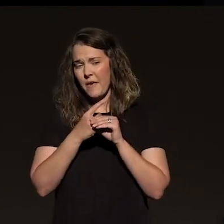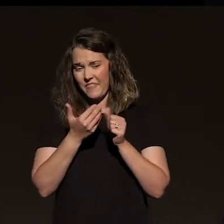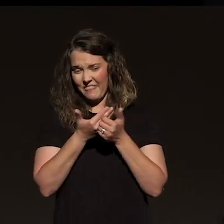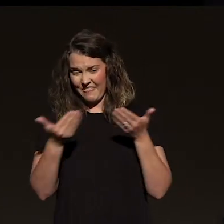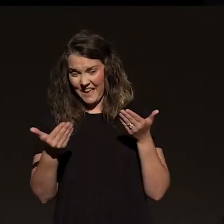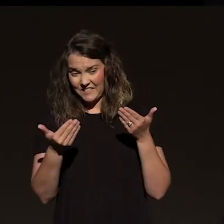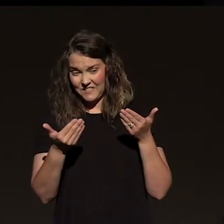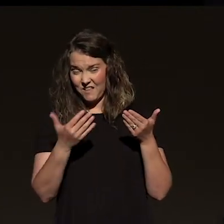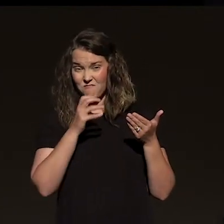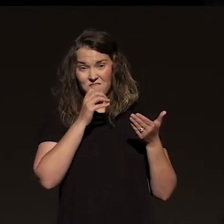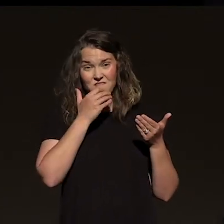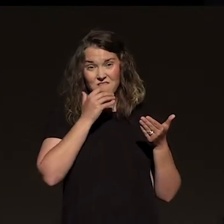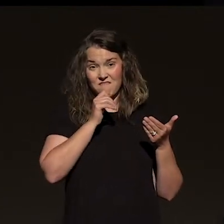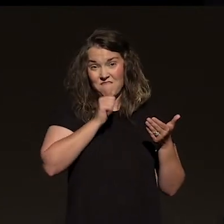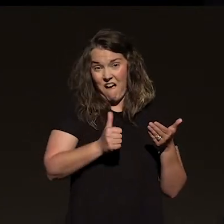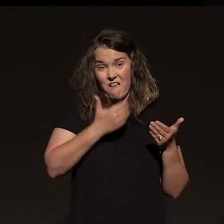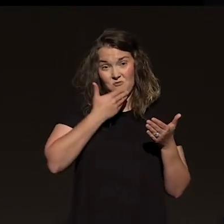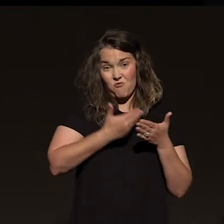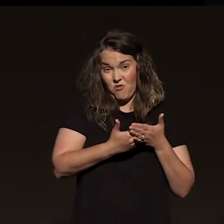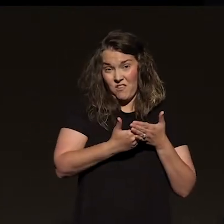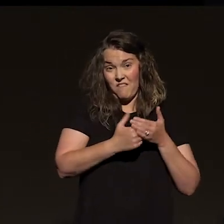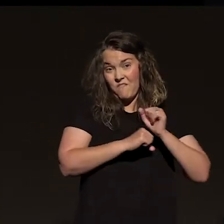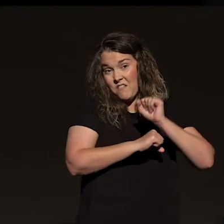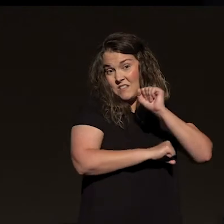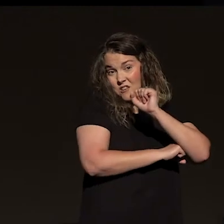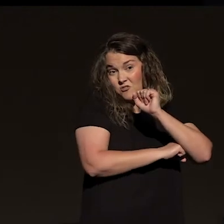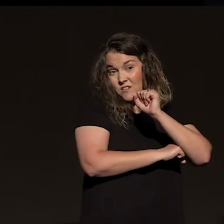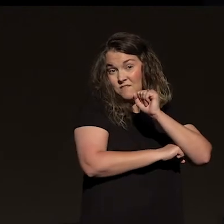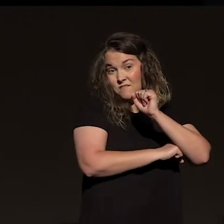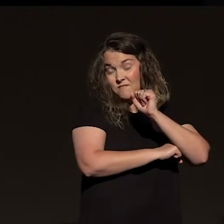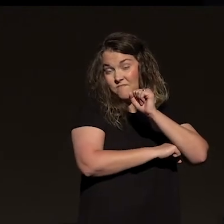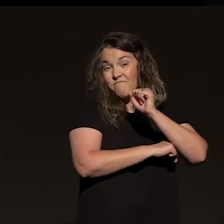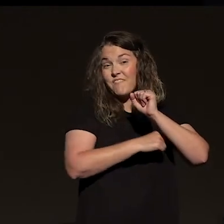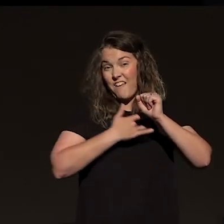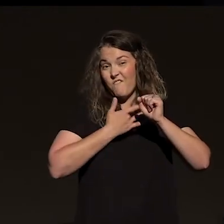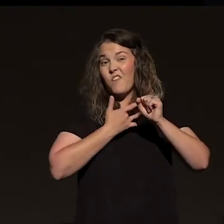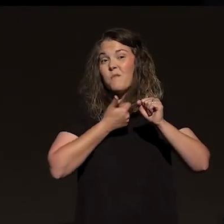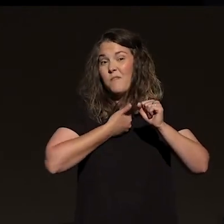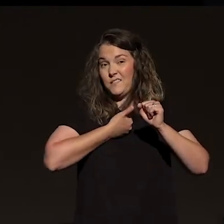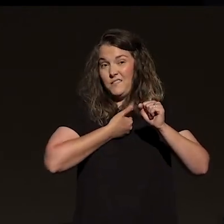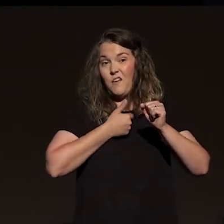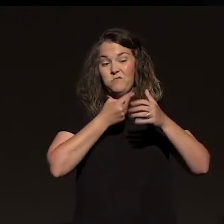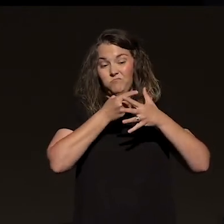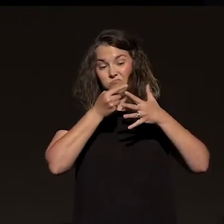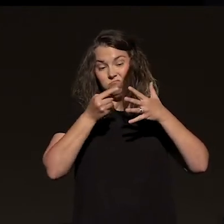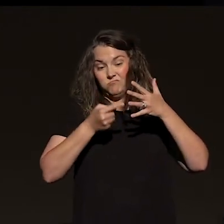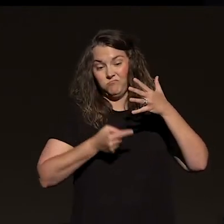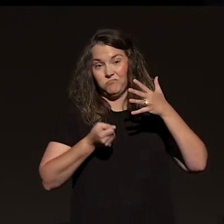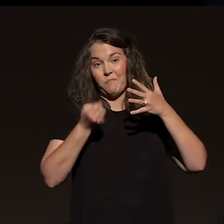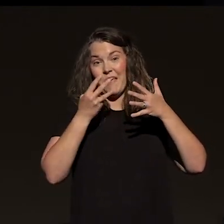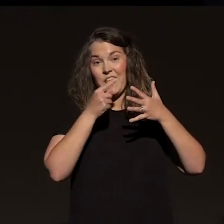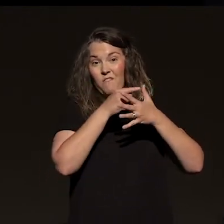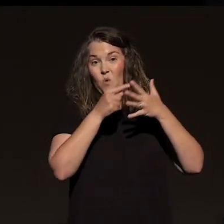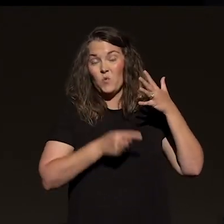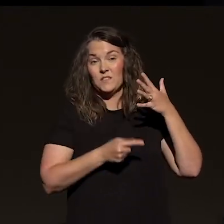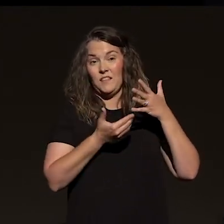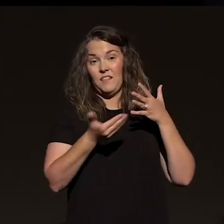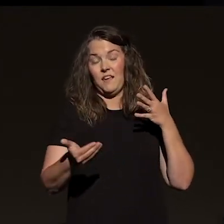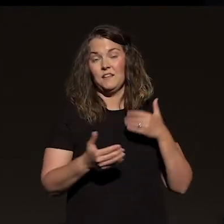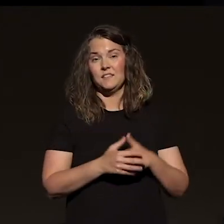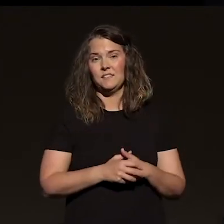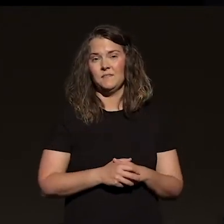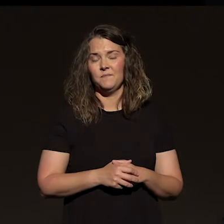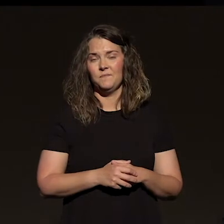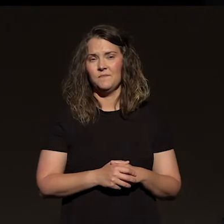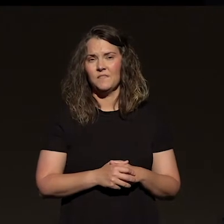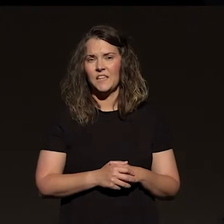that are not good foundations, dude, I was up in there like multiple times. And if you're sitting here right now, listen, and you're thinking, man, I think